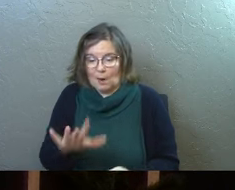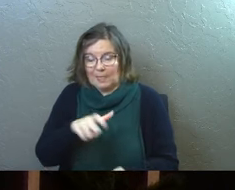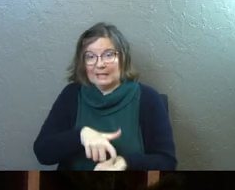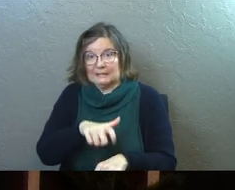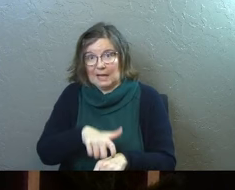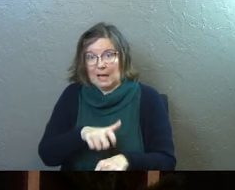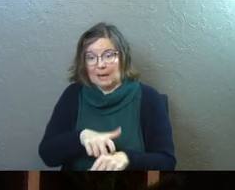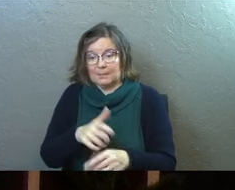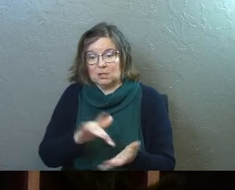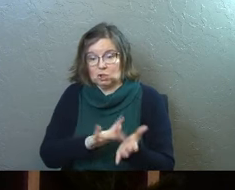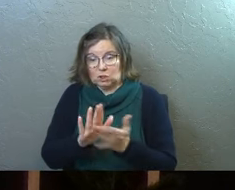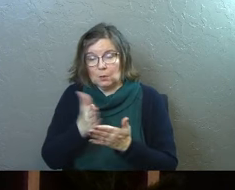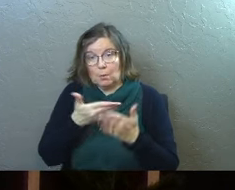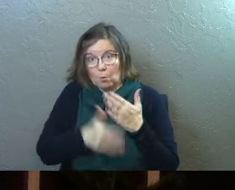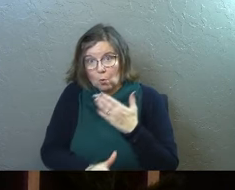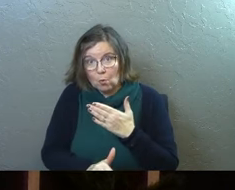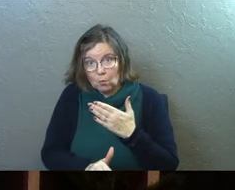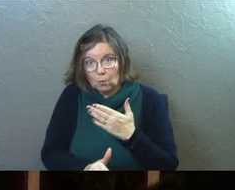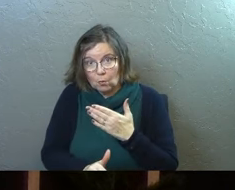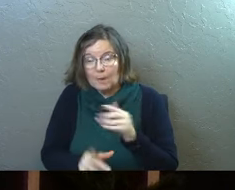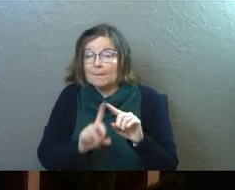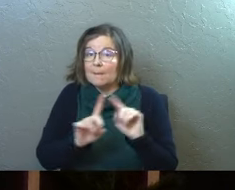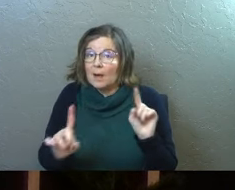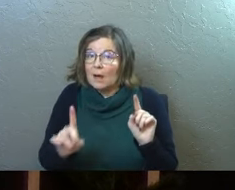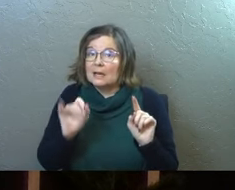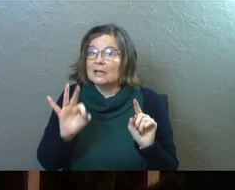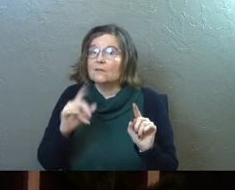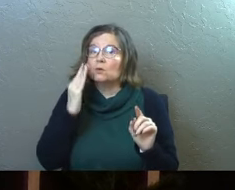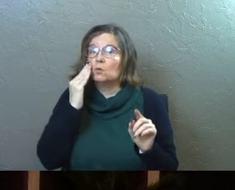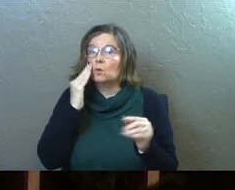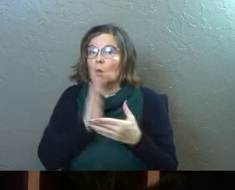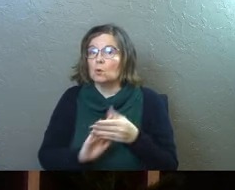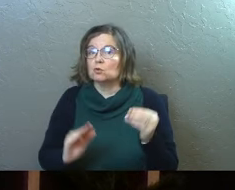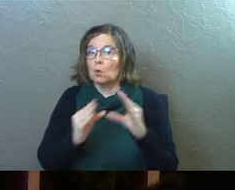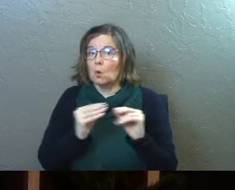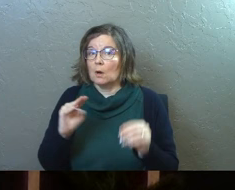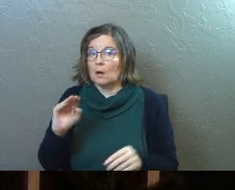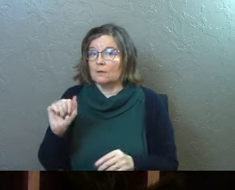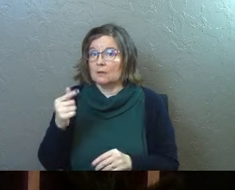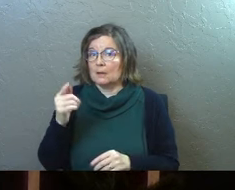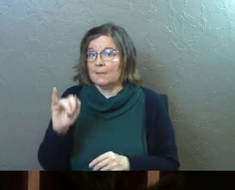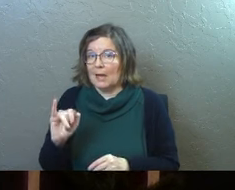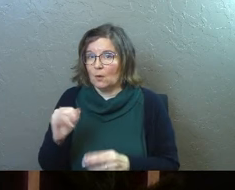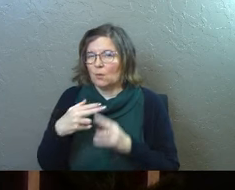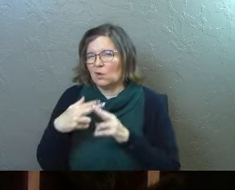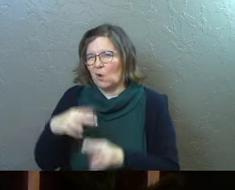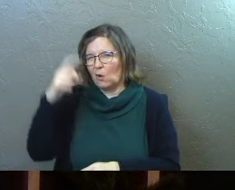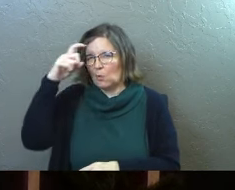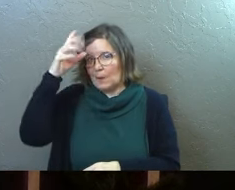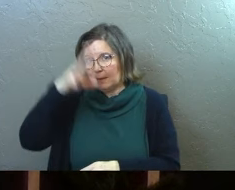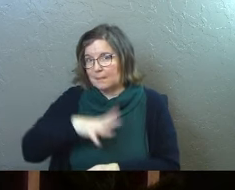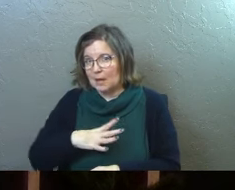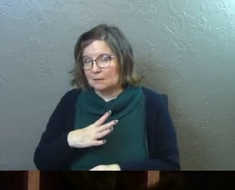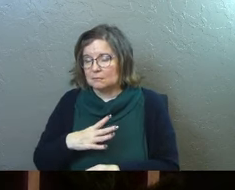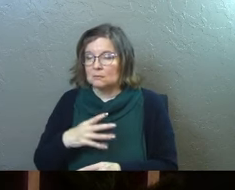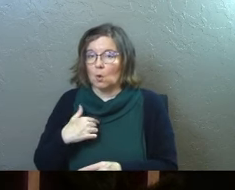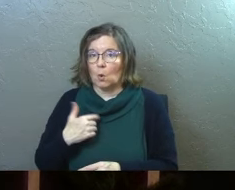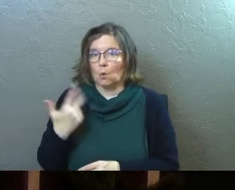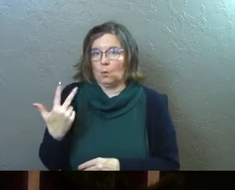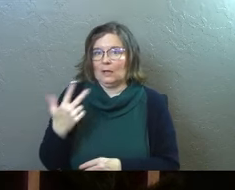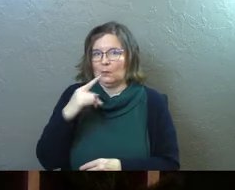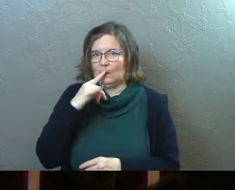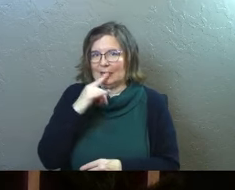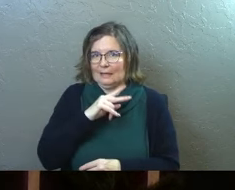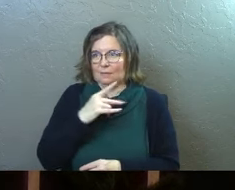around that time that Jesus was born. But if you know the story of the Magi, which we call the wise men sometimes, or we three